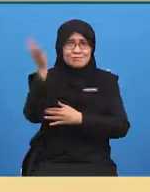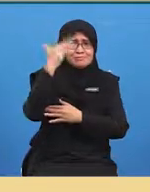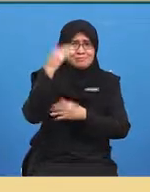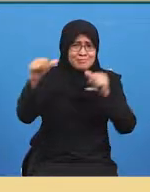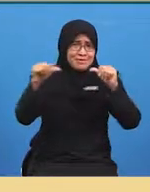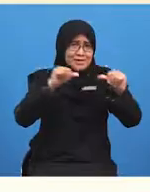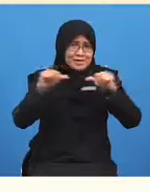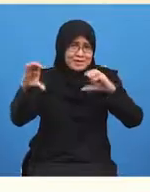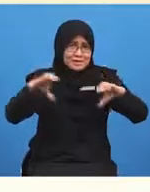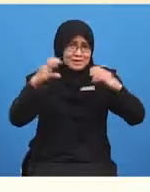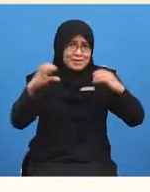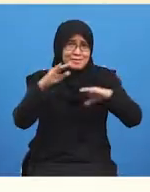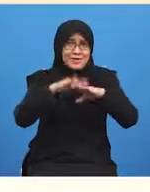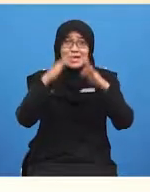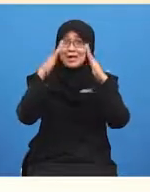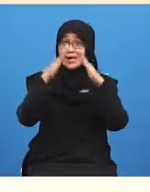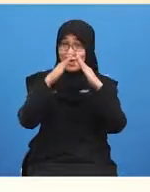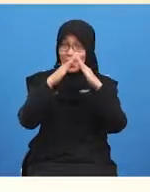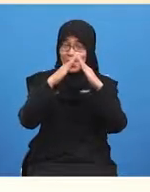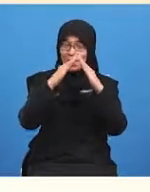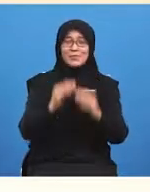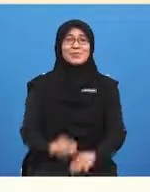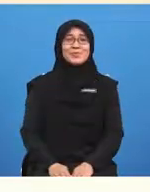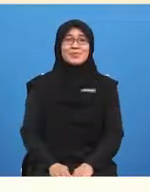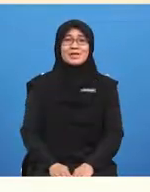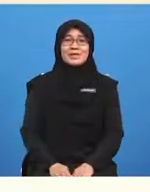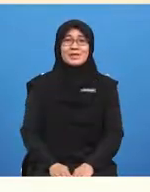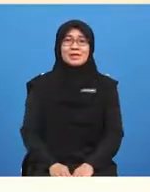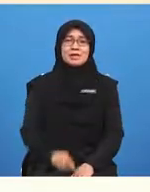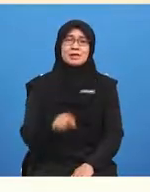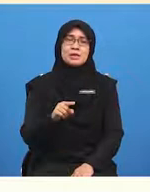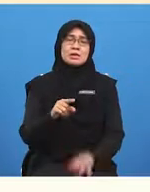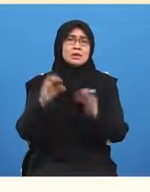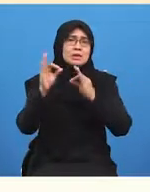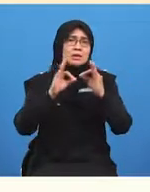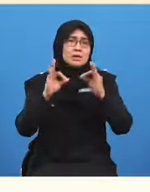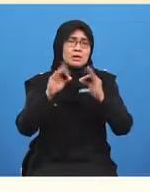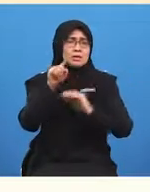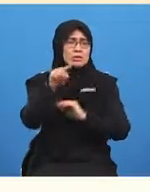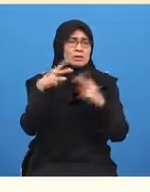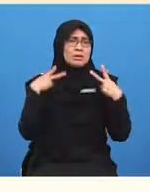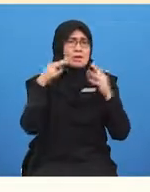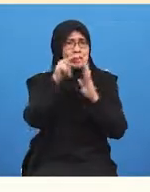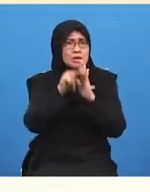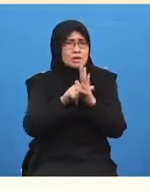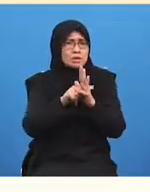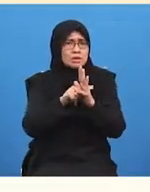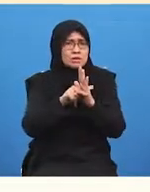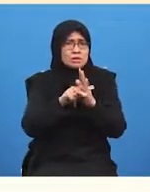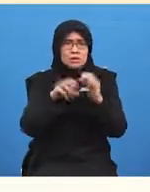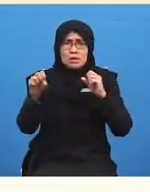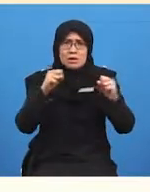my dear boys and girls if you haven't been active before start slowly